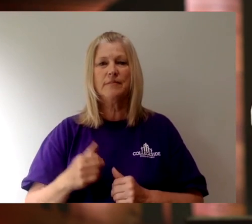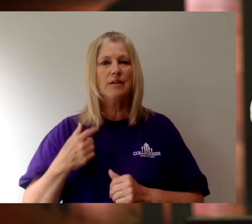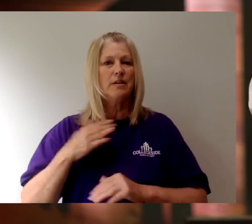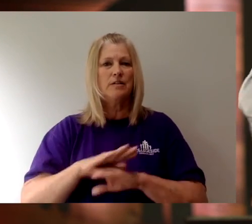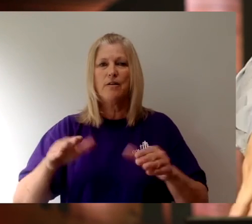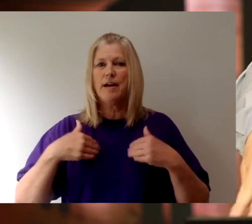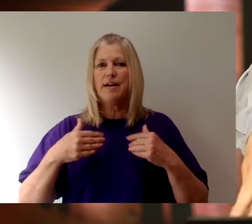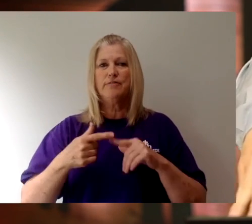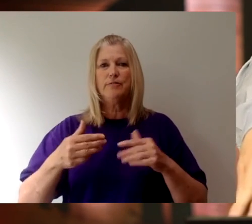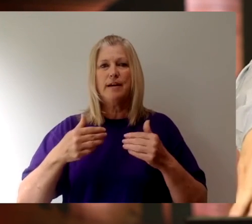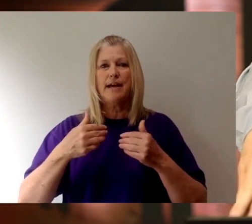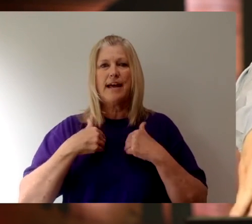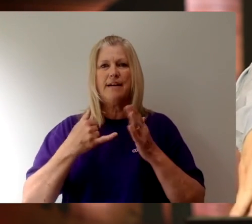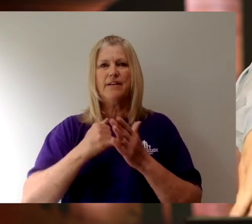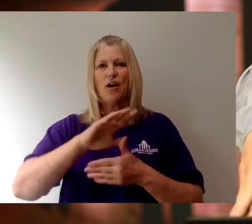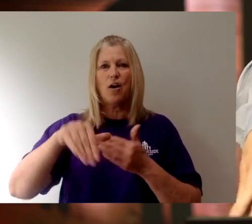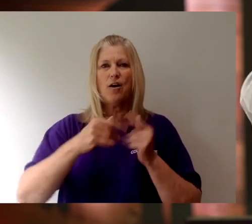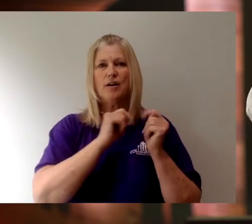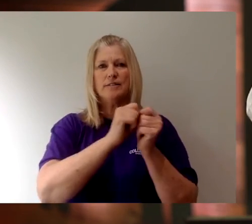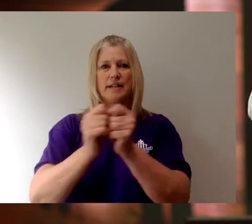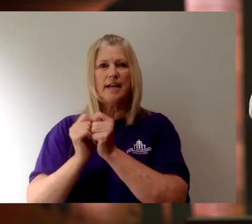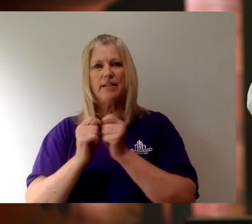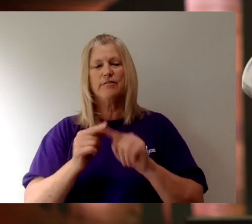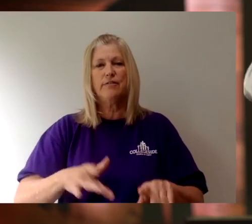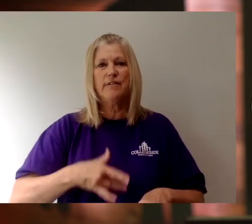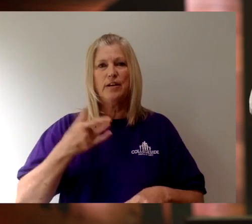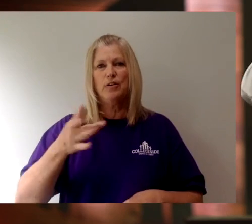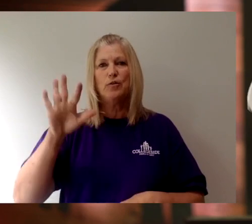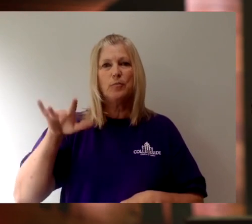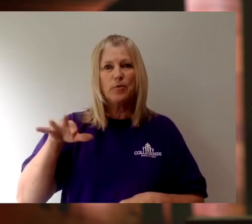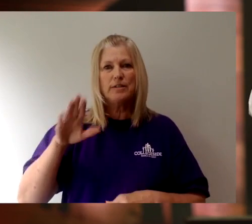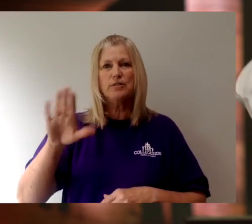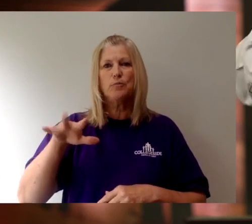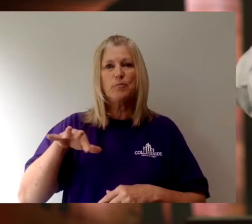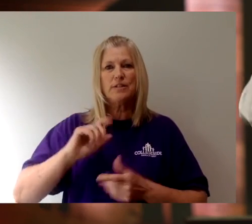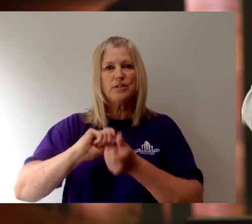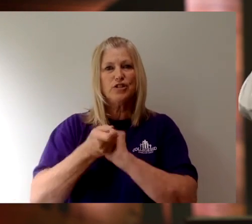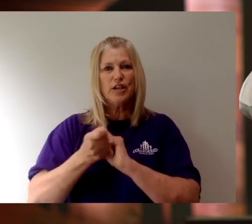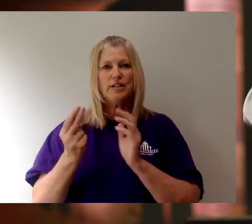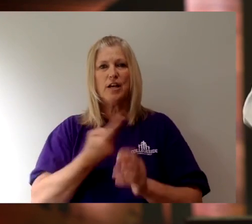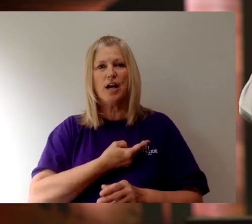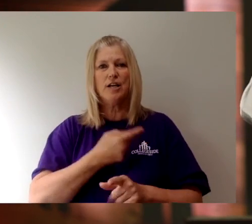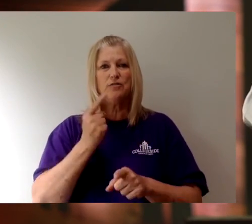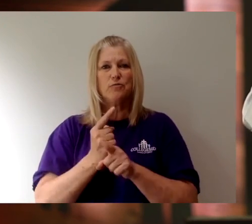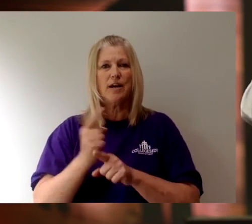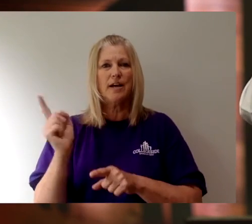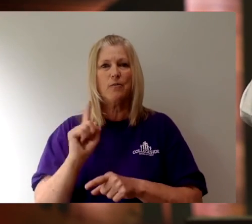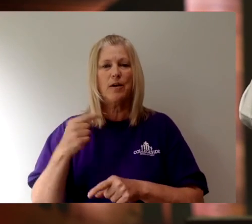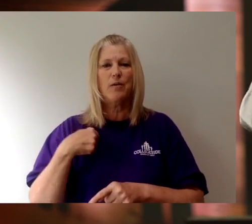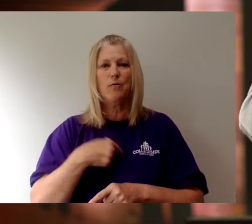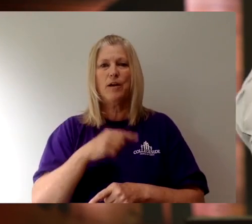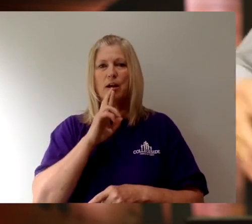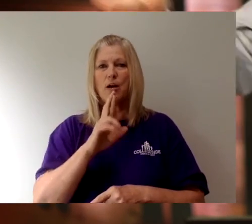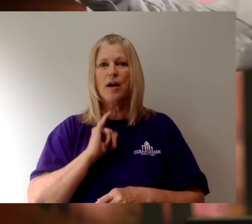That we don't have to have it all together to feel your presence. That your presence changes us right where we